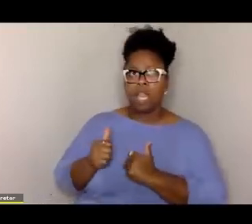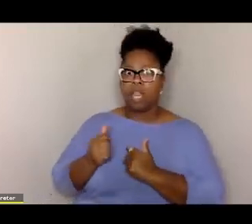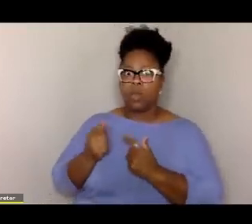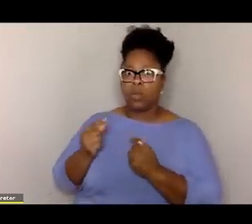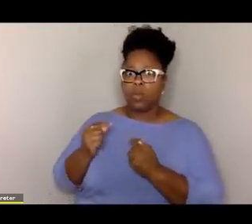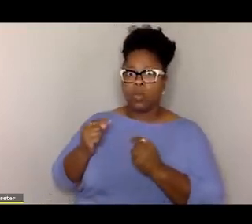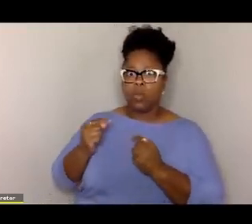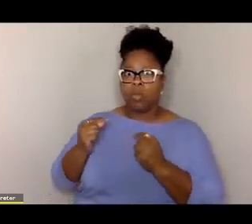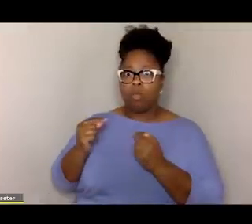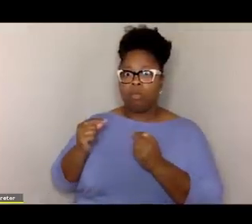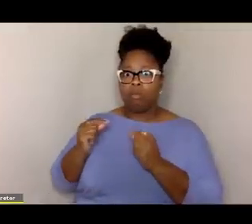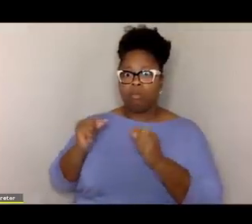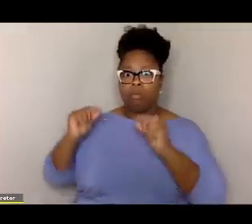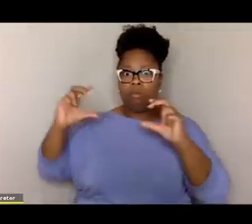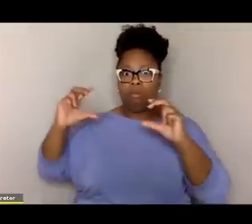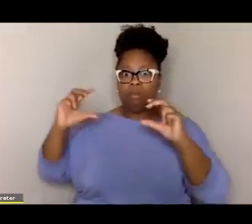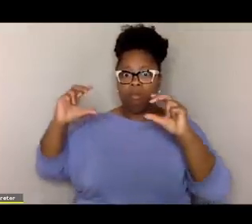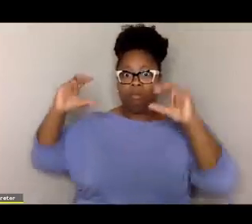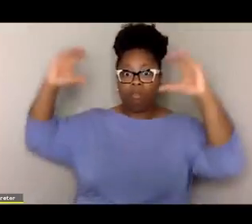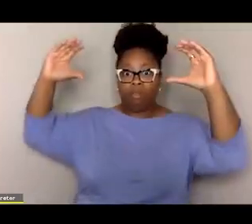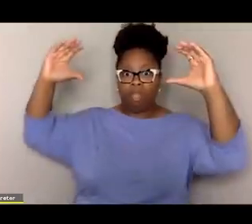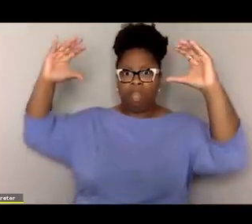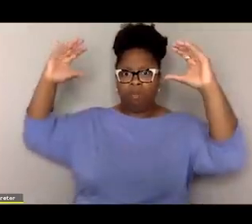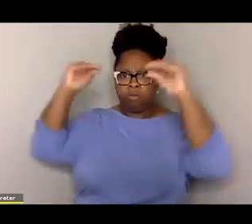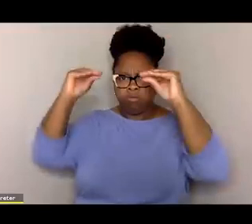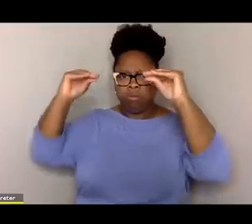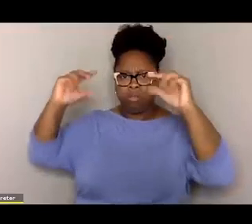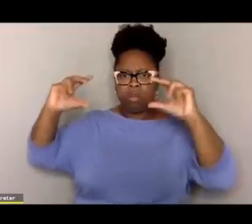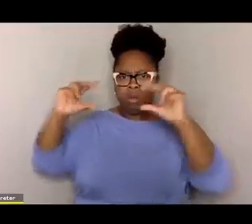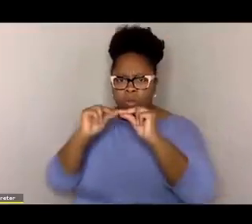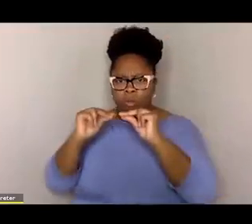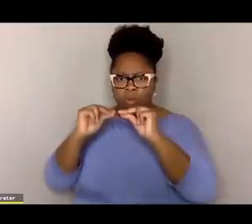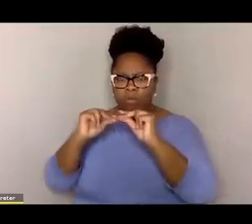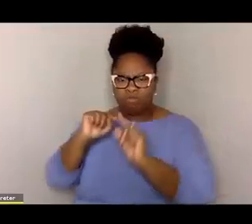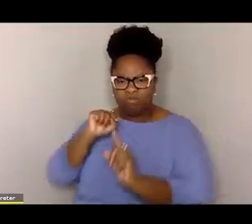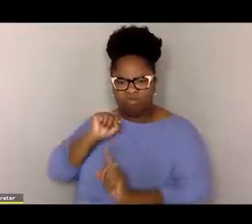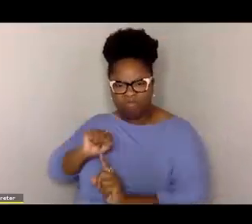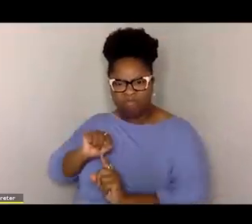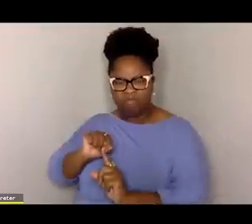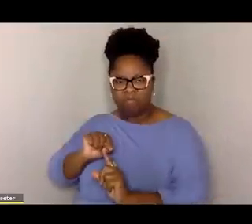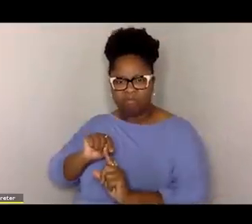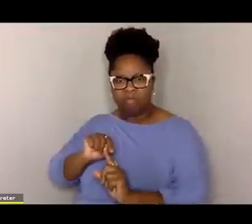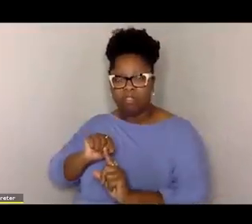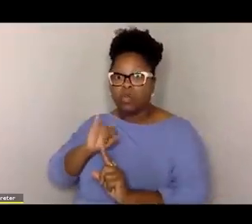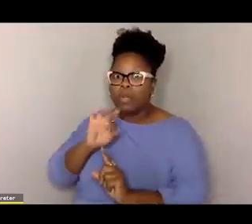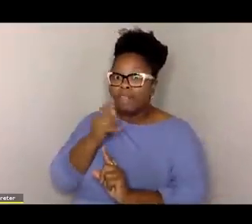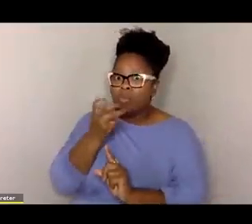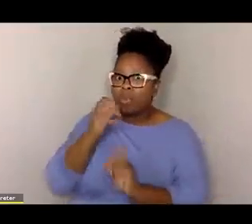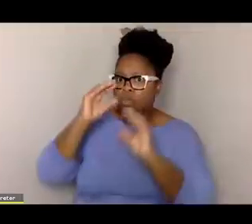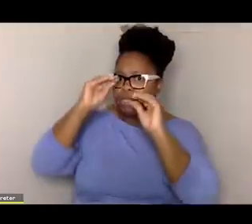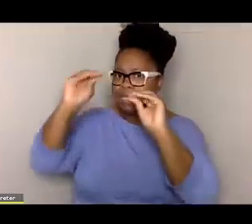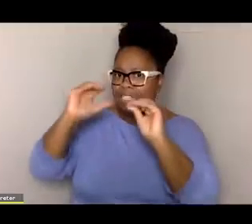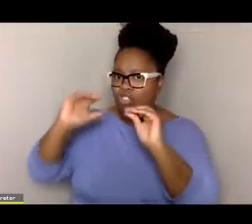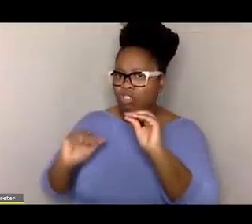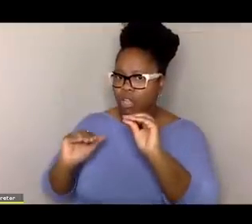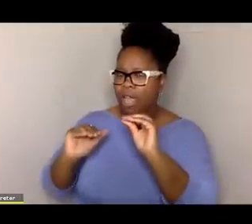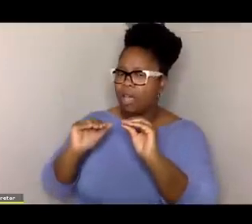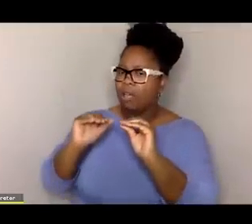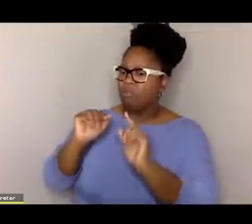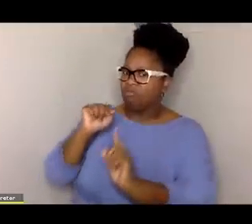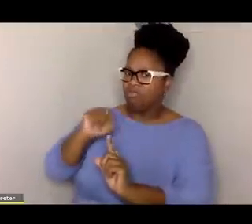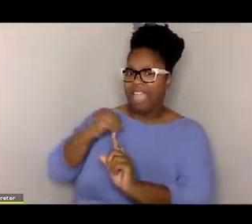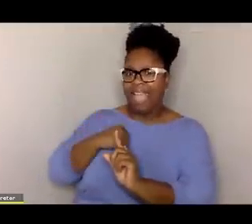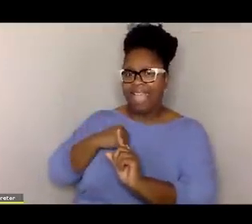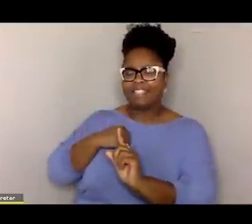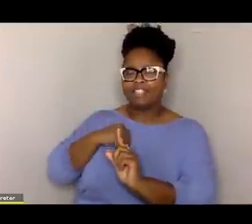threat, the first thing that happens is you shut down the top part of your brain. And so if you want to teach a child who has trauma